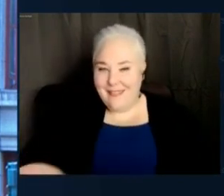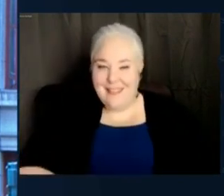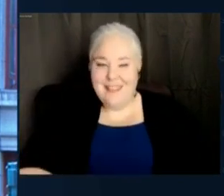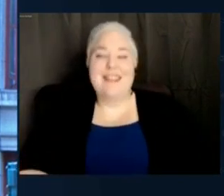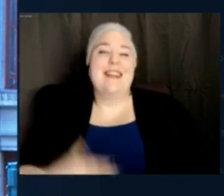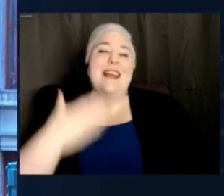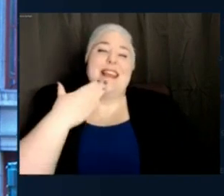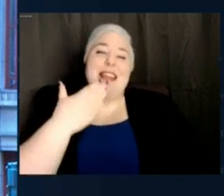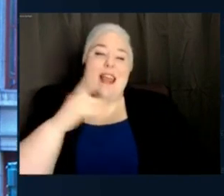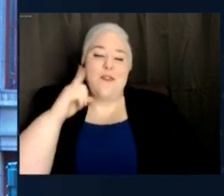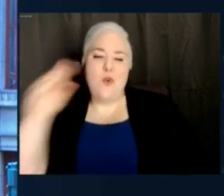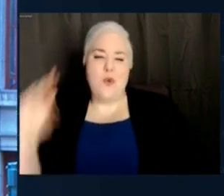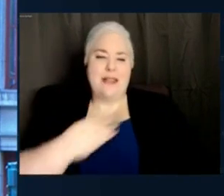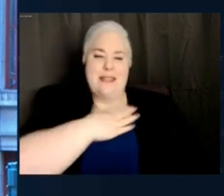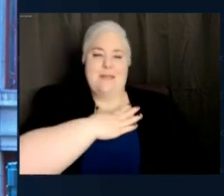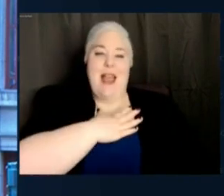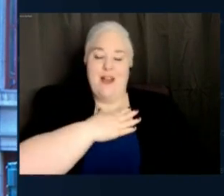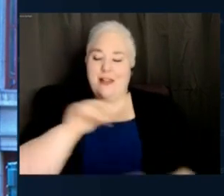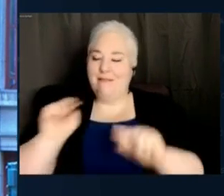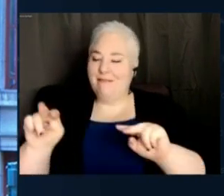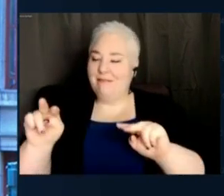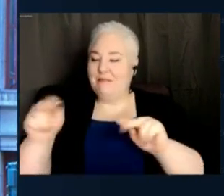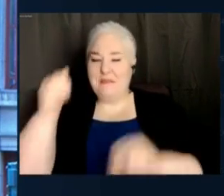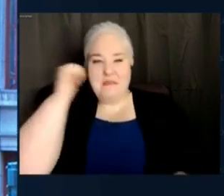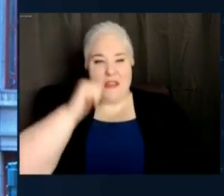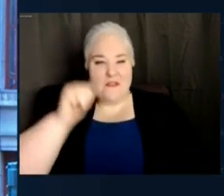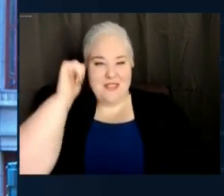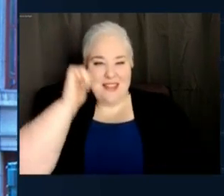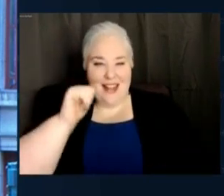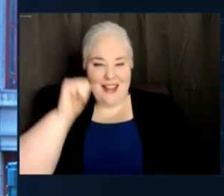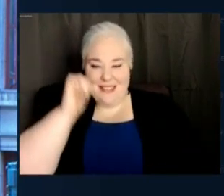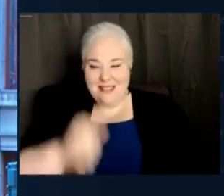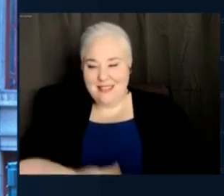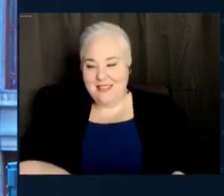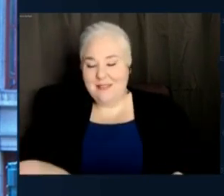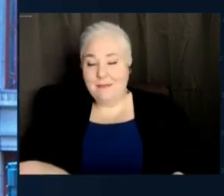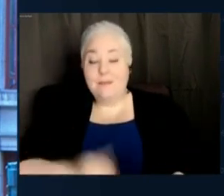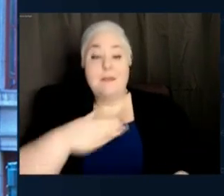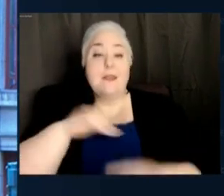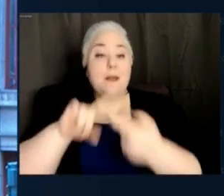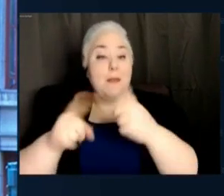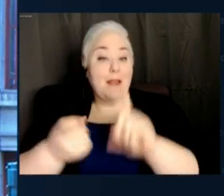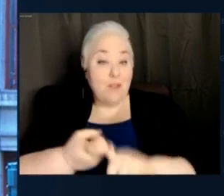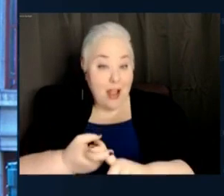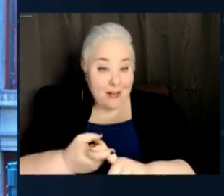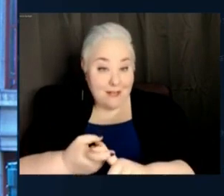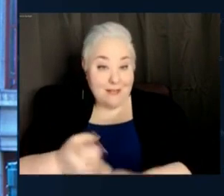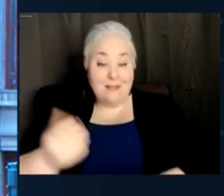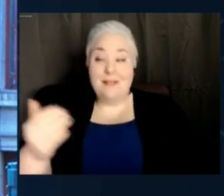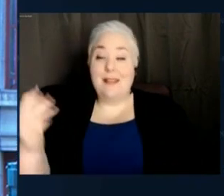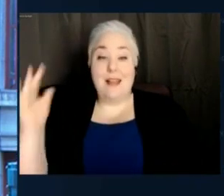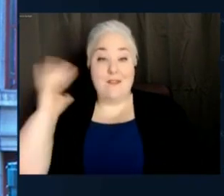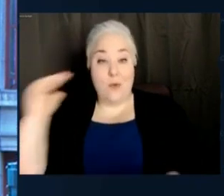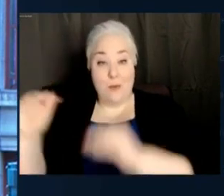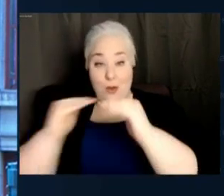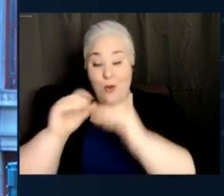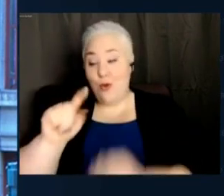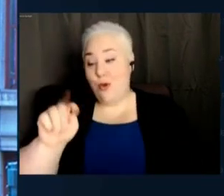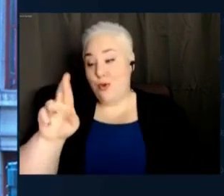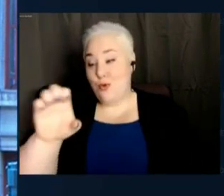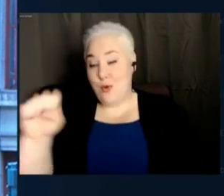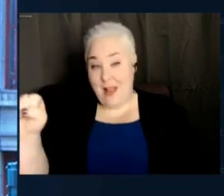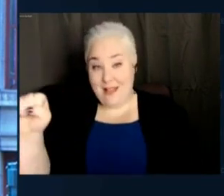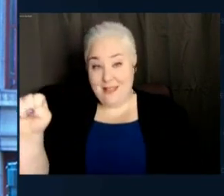inspiring me every single day. To my friend and former colleague, Richie Torres, thank you for